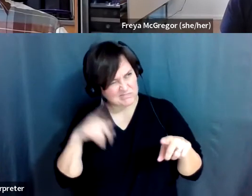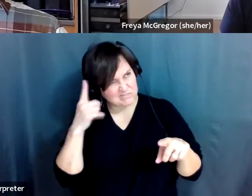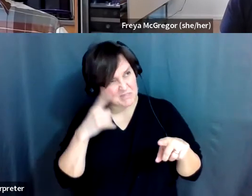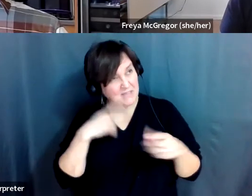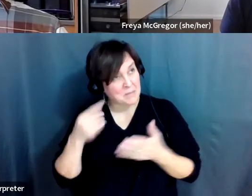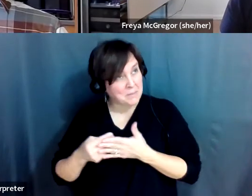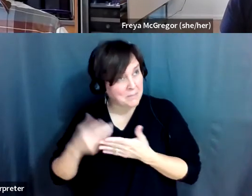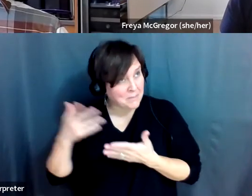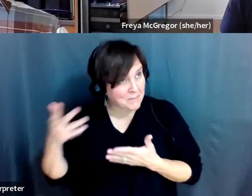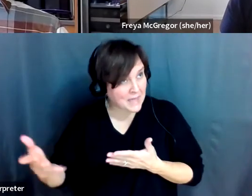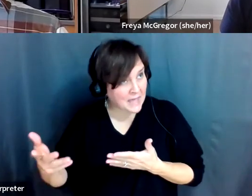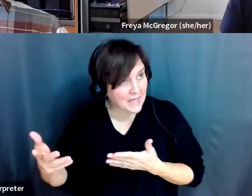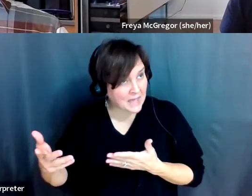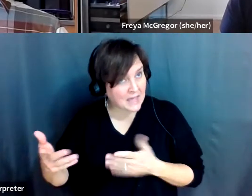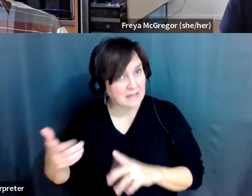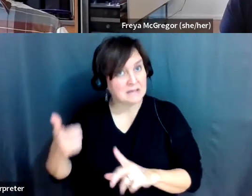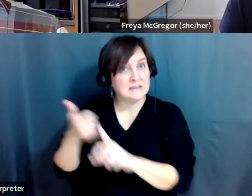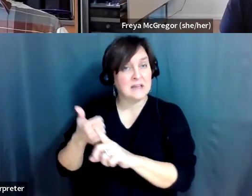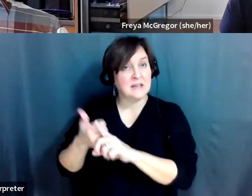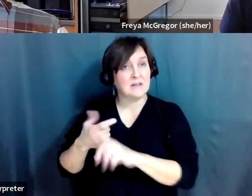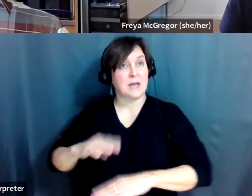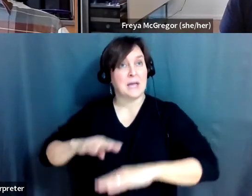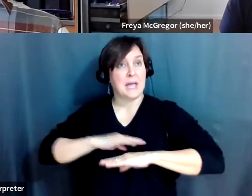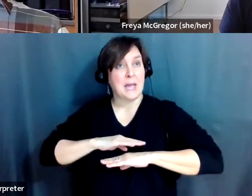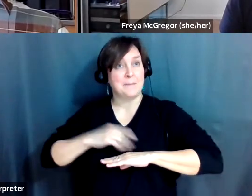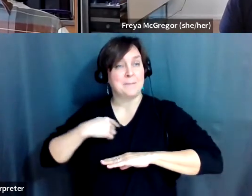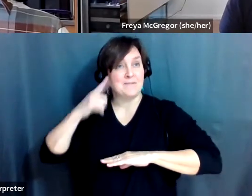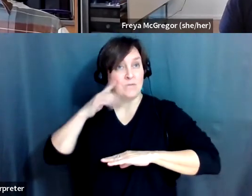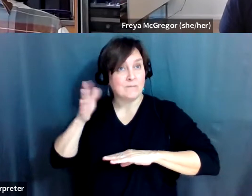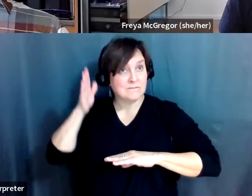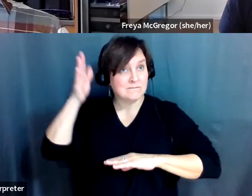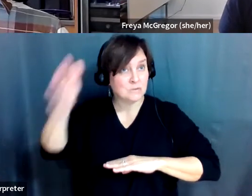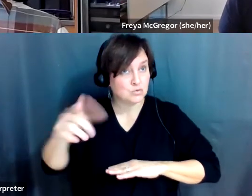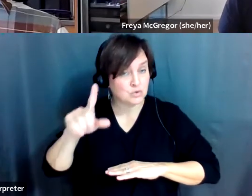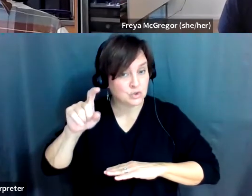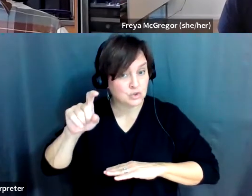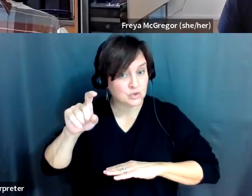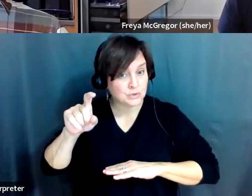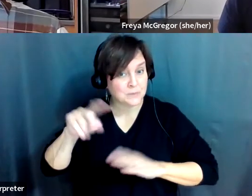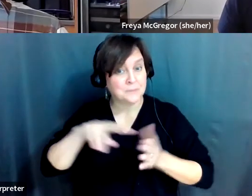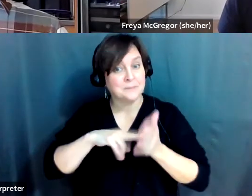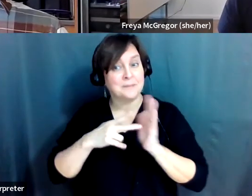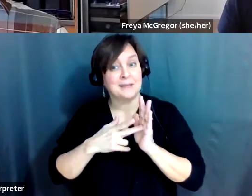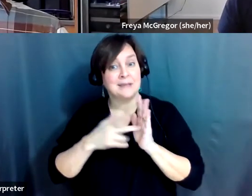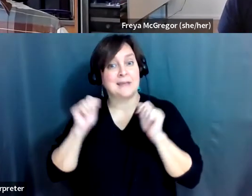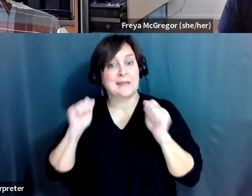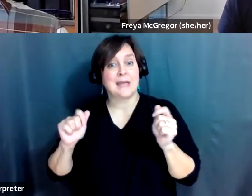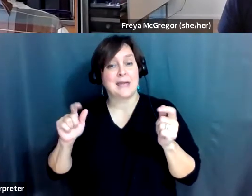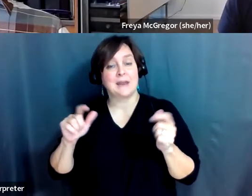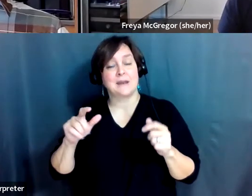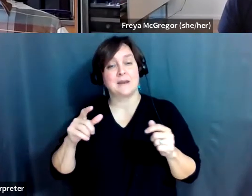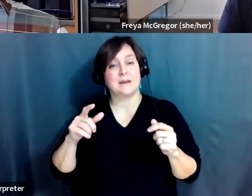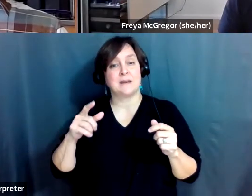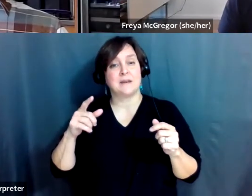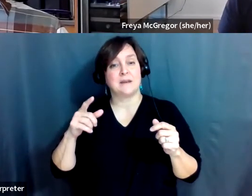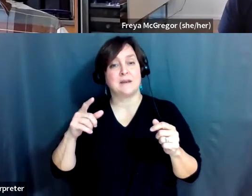that will accommodate me in the future so that it would be ability for